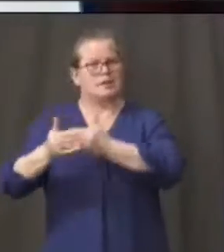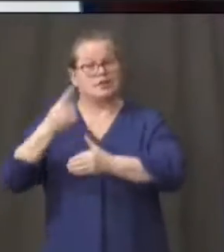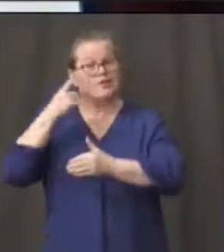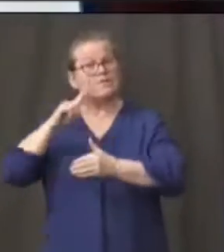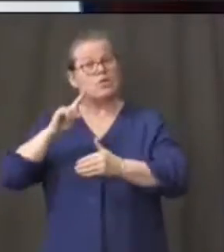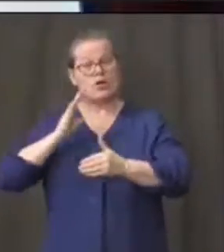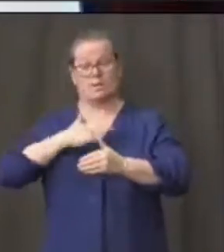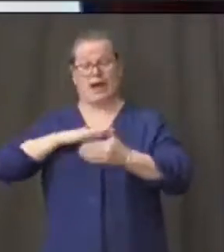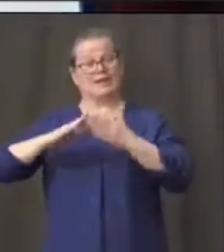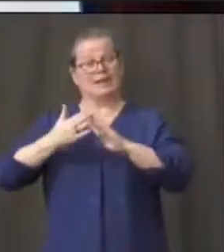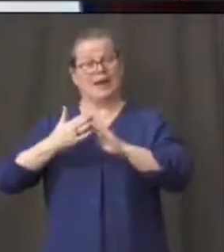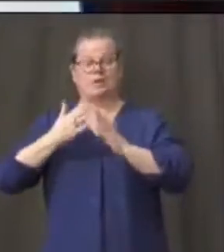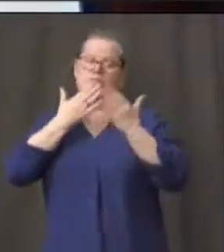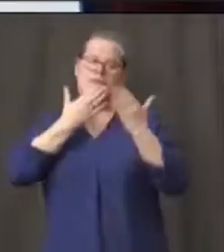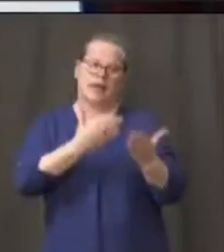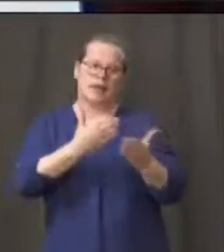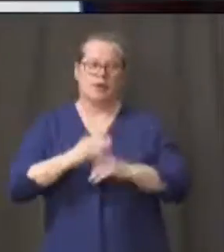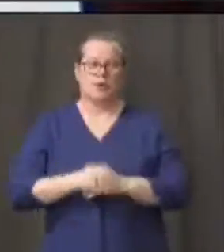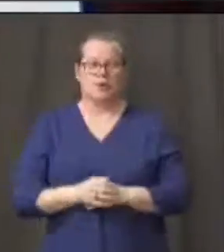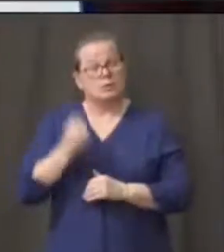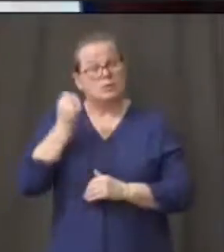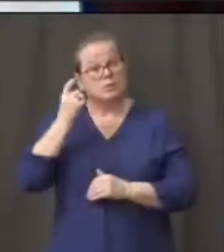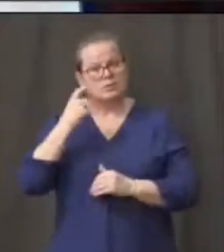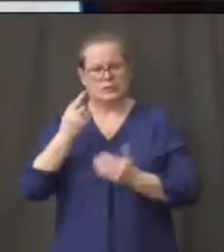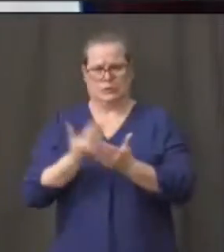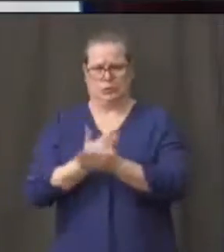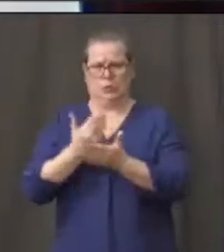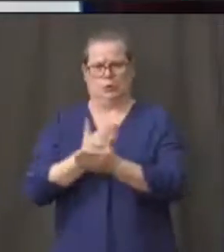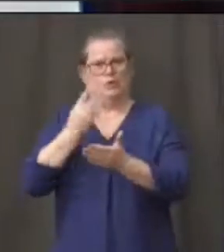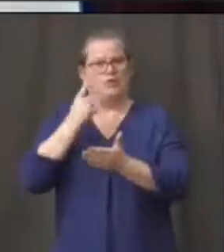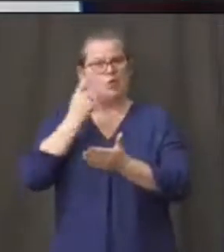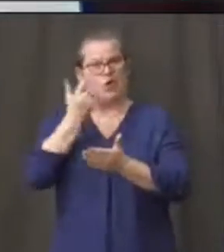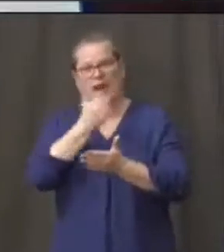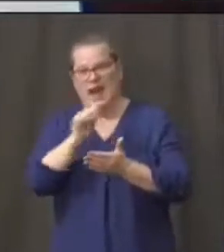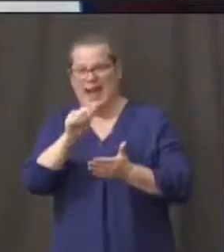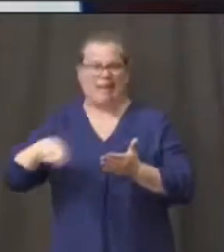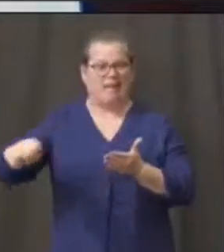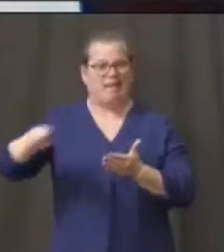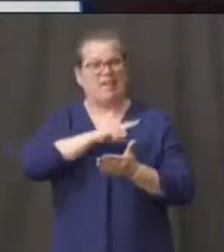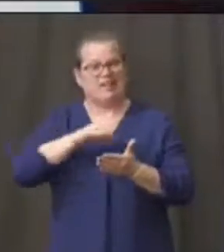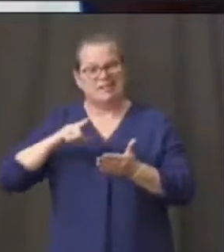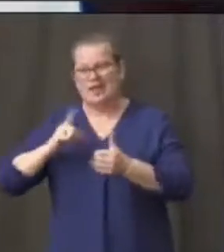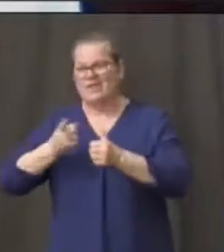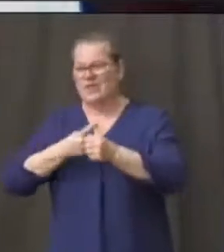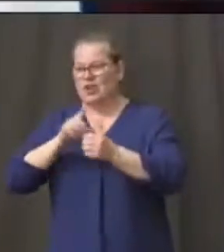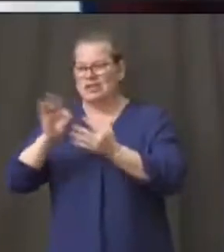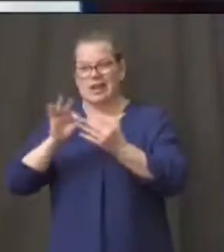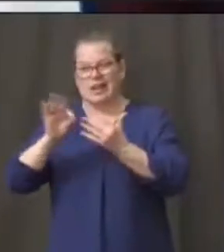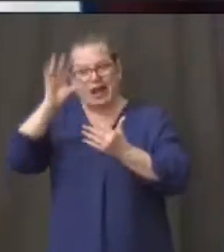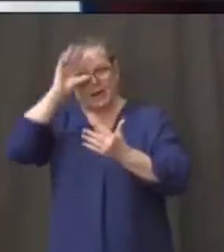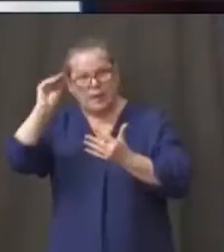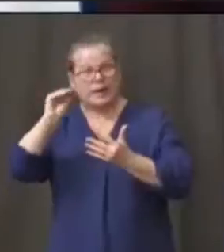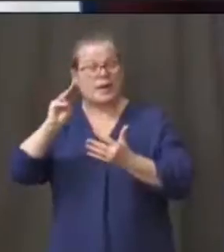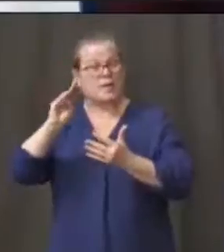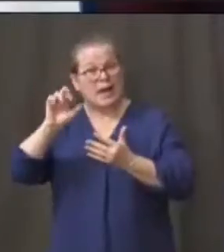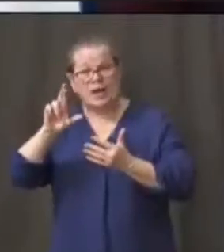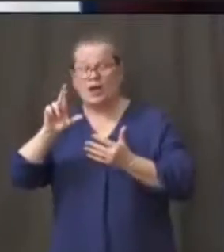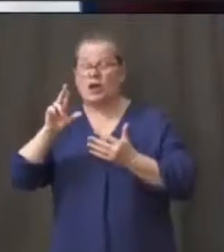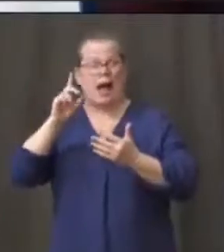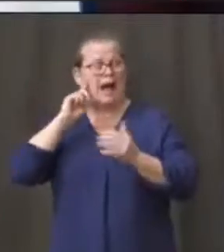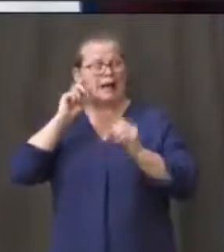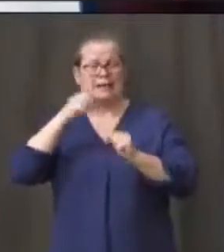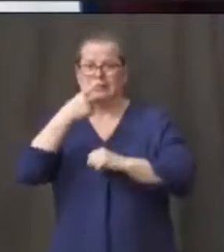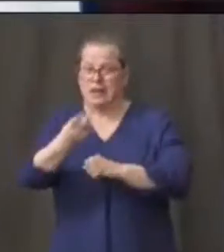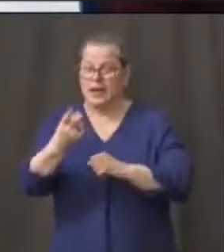uncharted territory for any mayor, any first electmen. I think I can speak for Mayor Rilling when I say that we both know way more